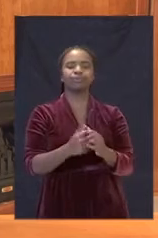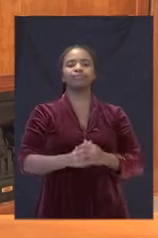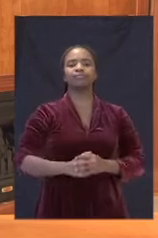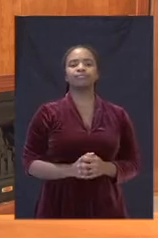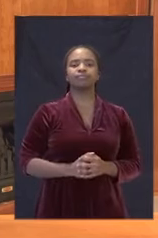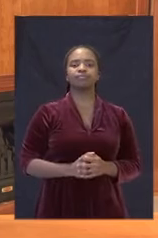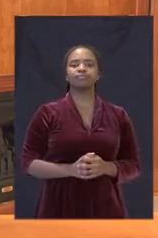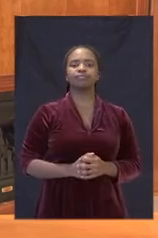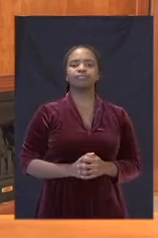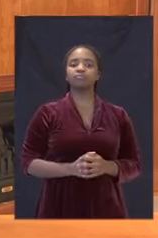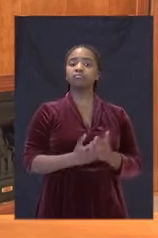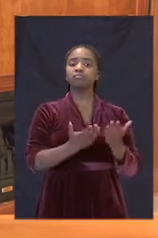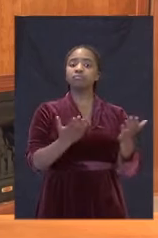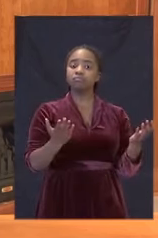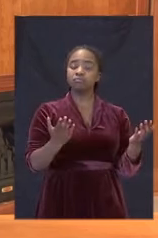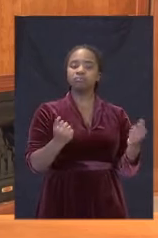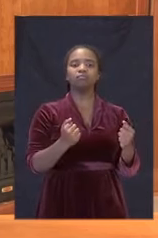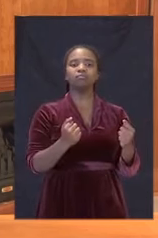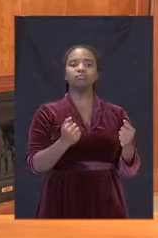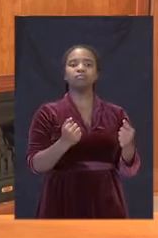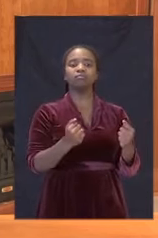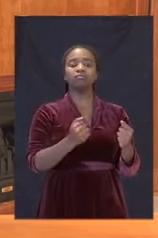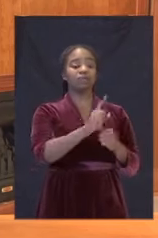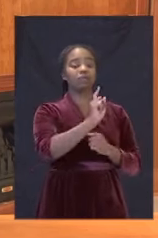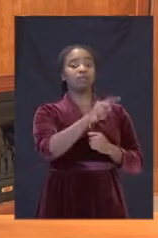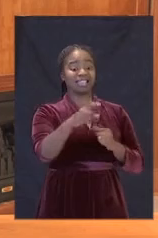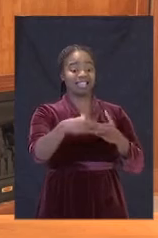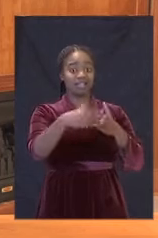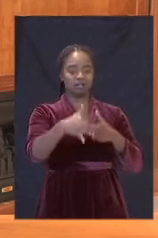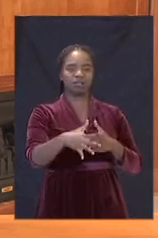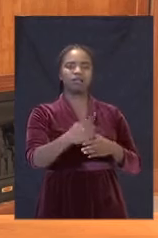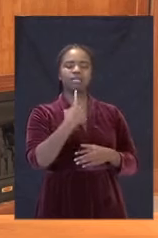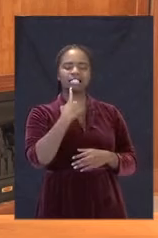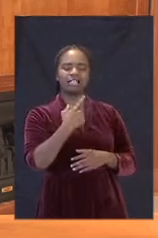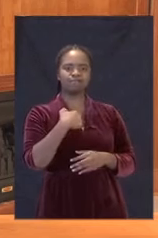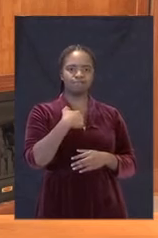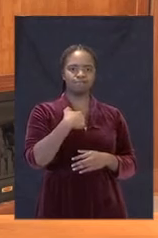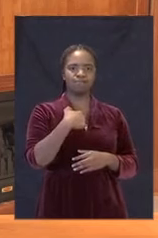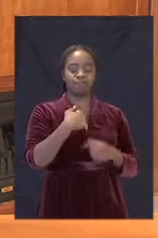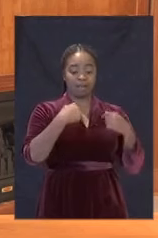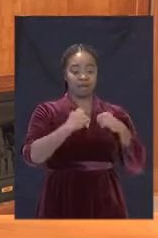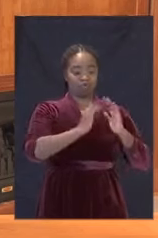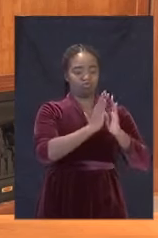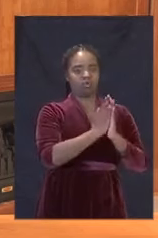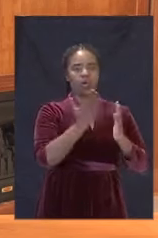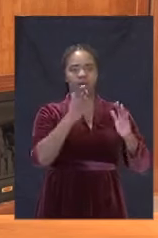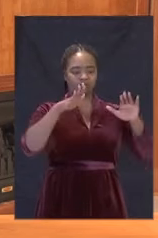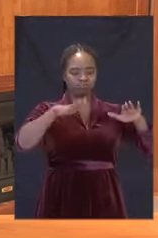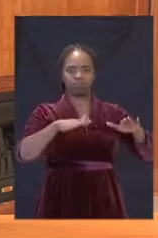that our religious leaders have made to make their facilities